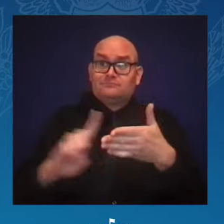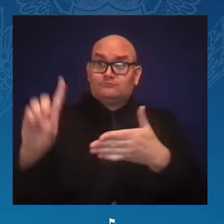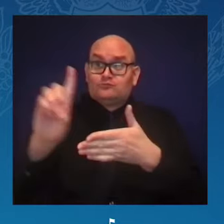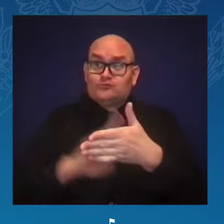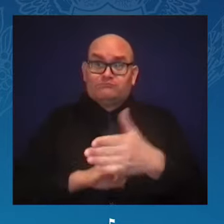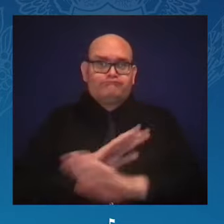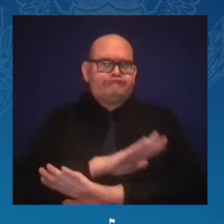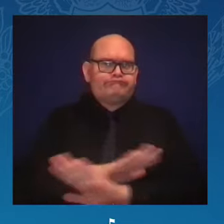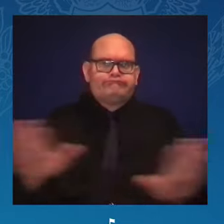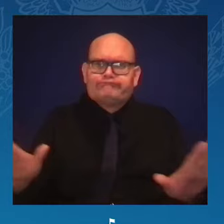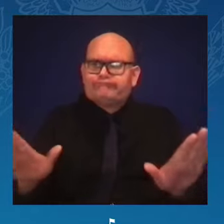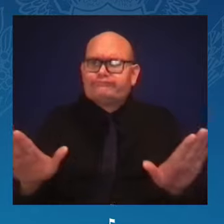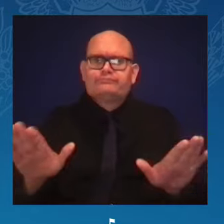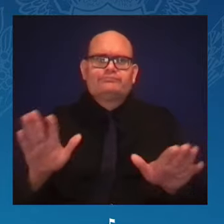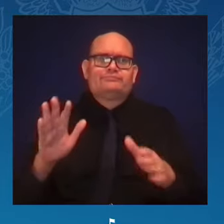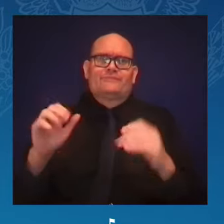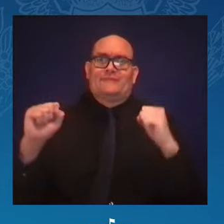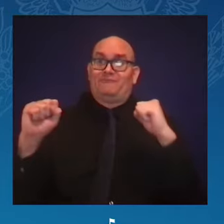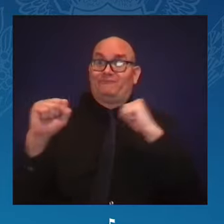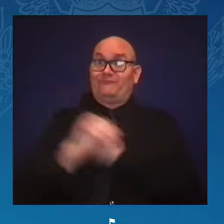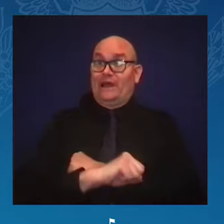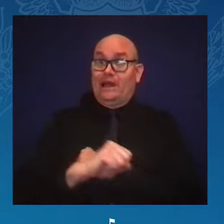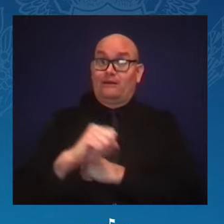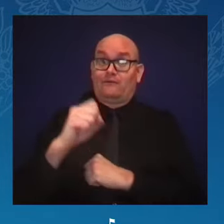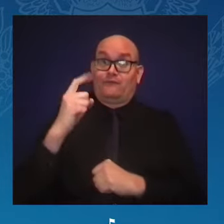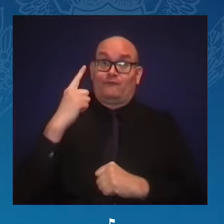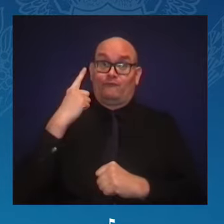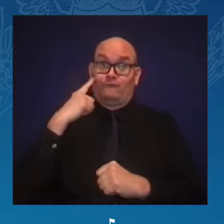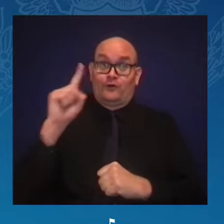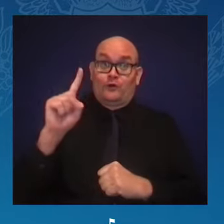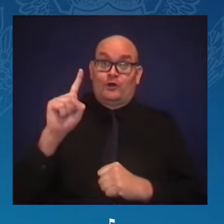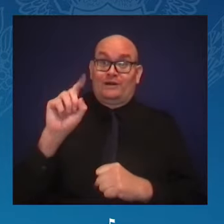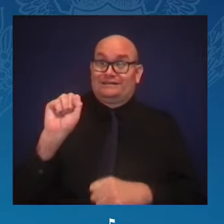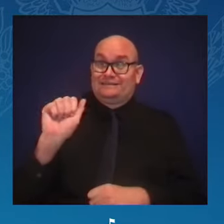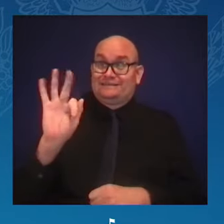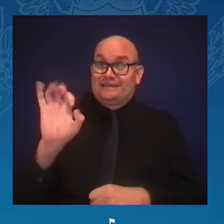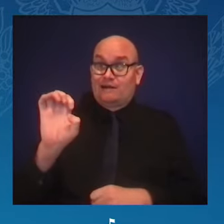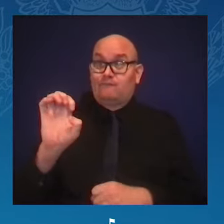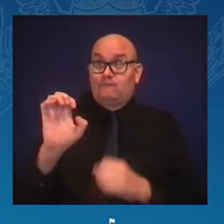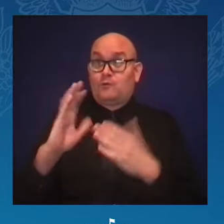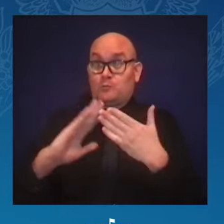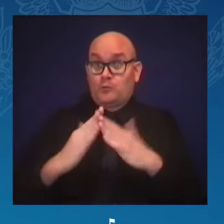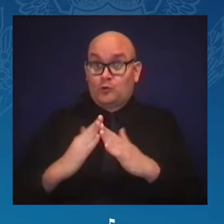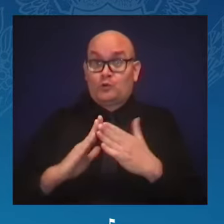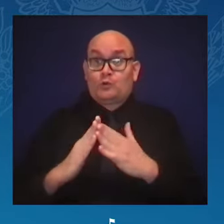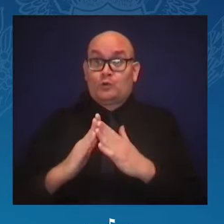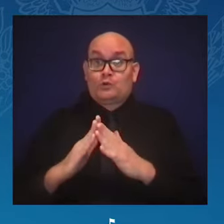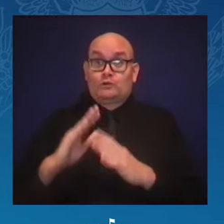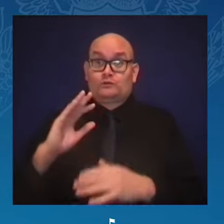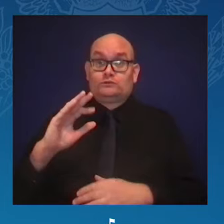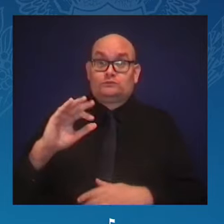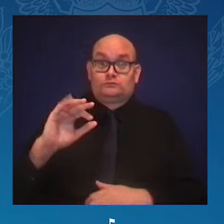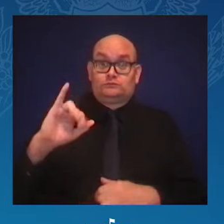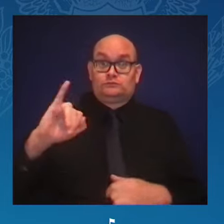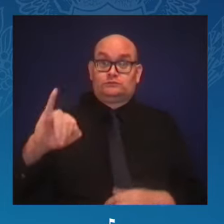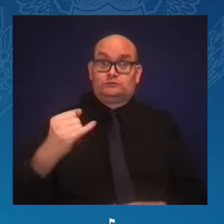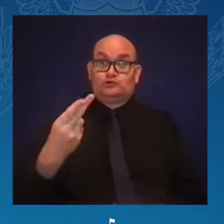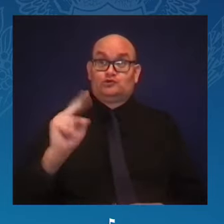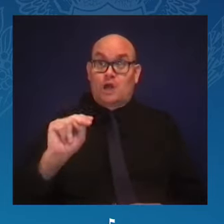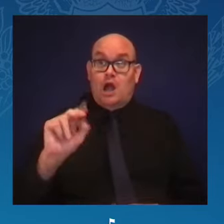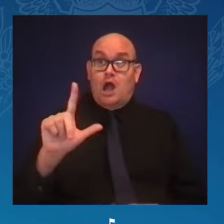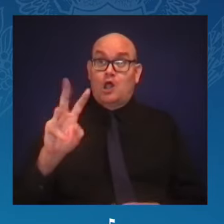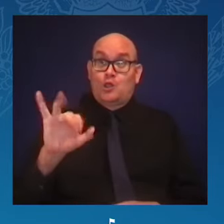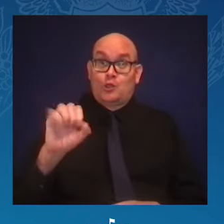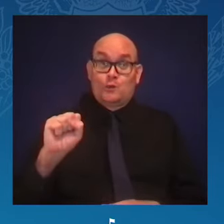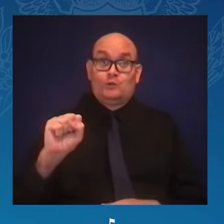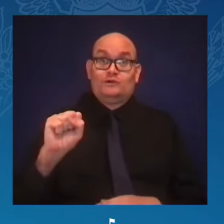affordable childcare. It is right to fight to pass the John Lewis Voting Rights Advancement Act and the Freedom to Vote Act. It is right to